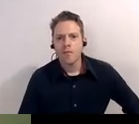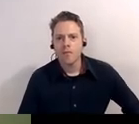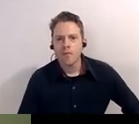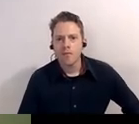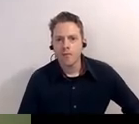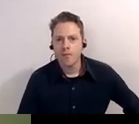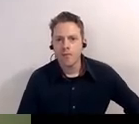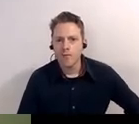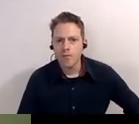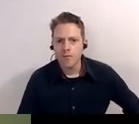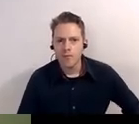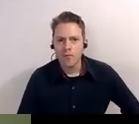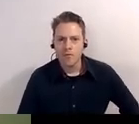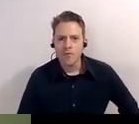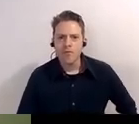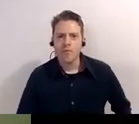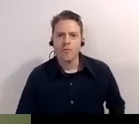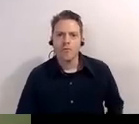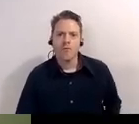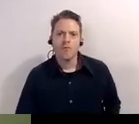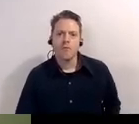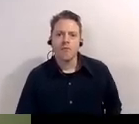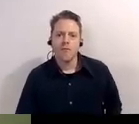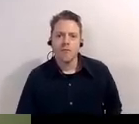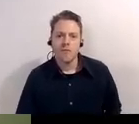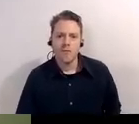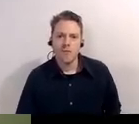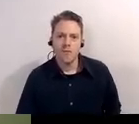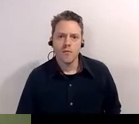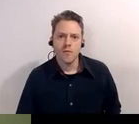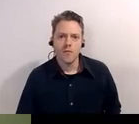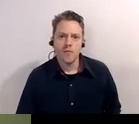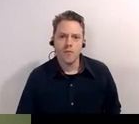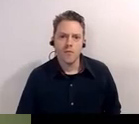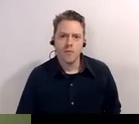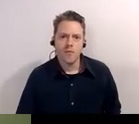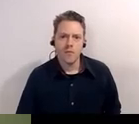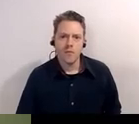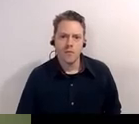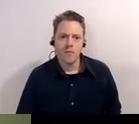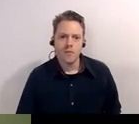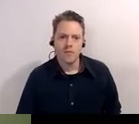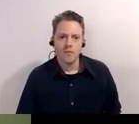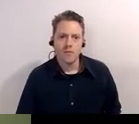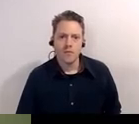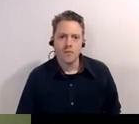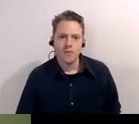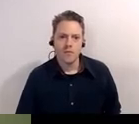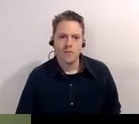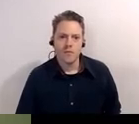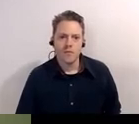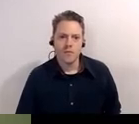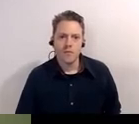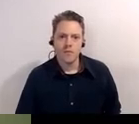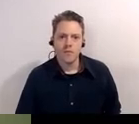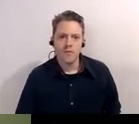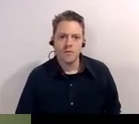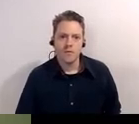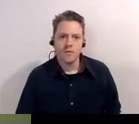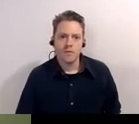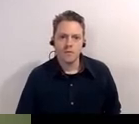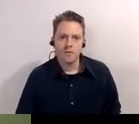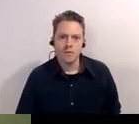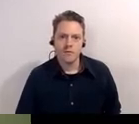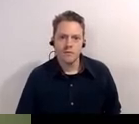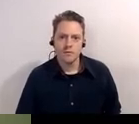but uh north carolina okay cool thank you so much john thank you all for attending uh